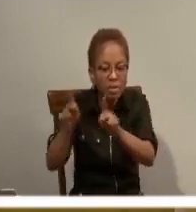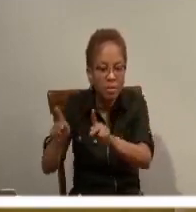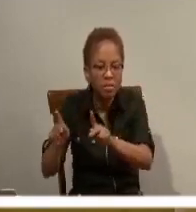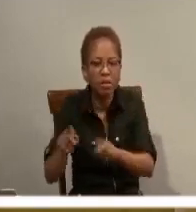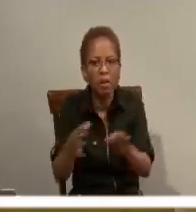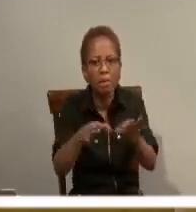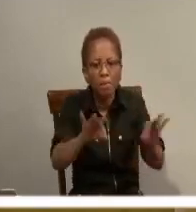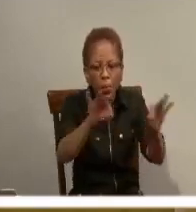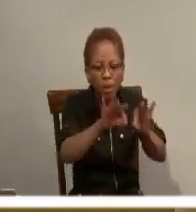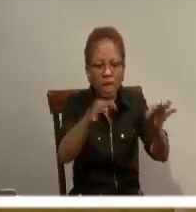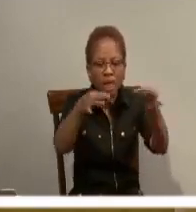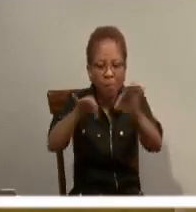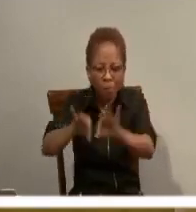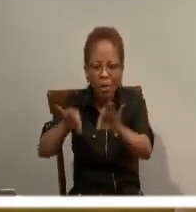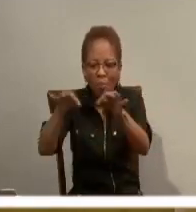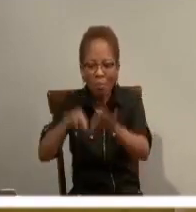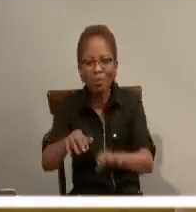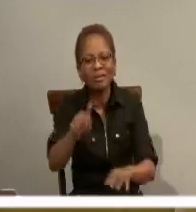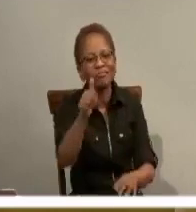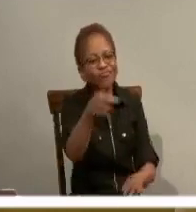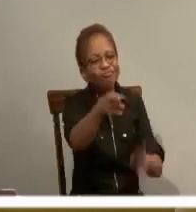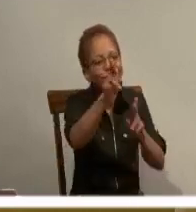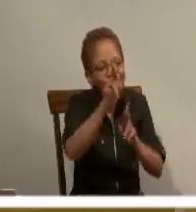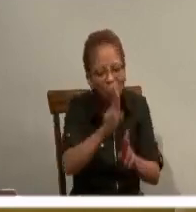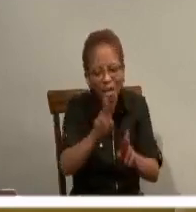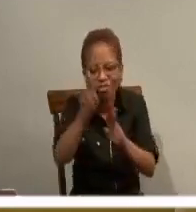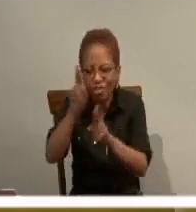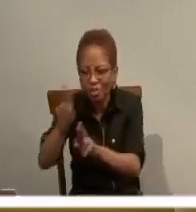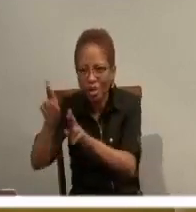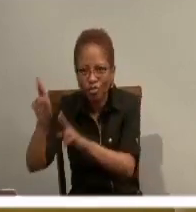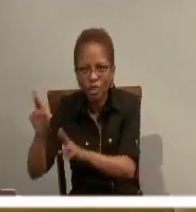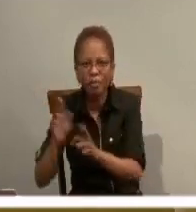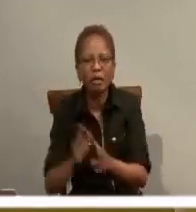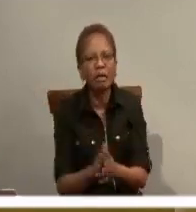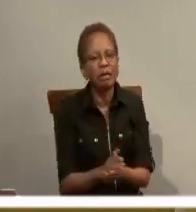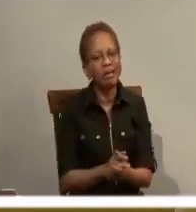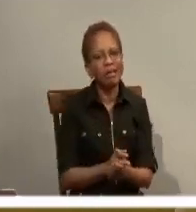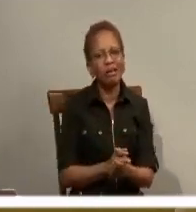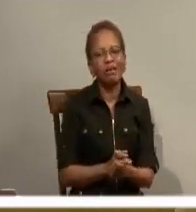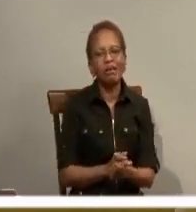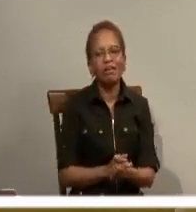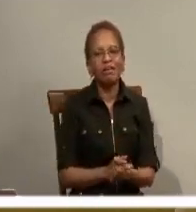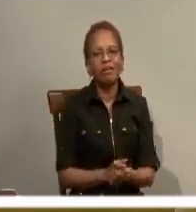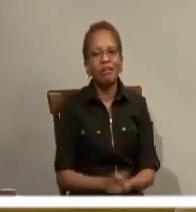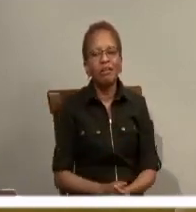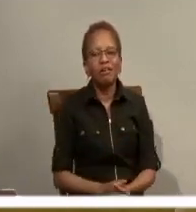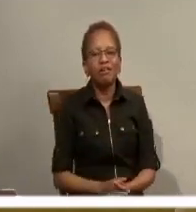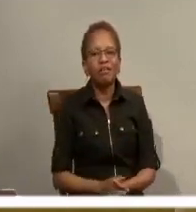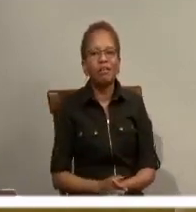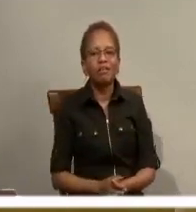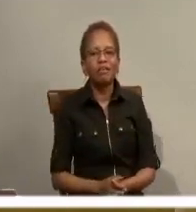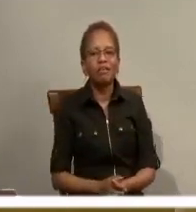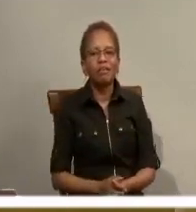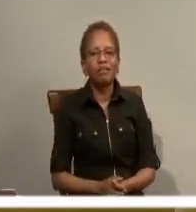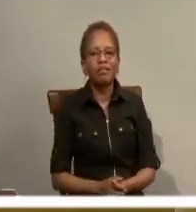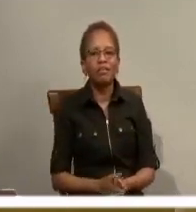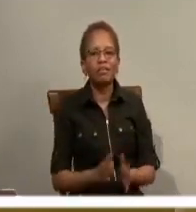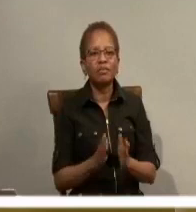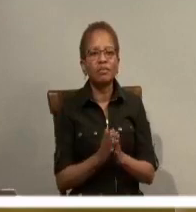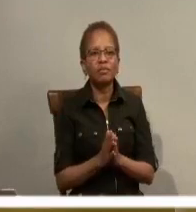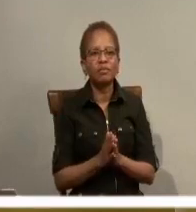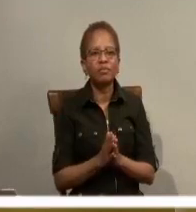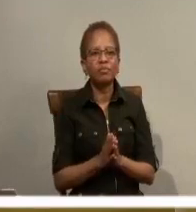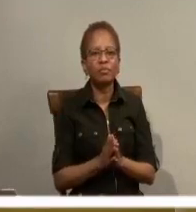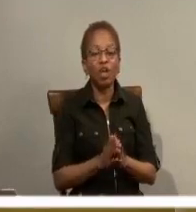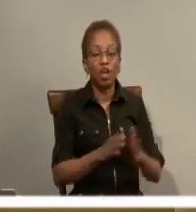after they've gone and they got the oil or whatever they got, they come back and they knock on